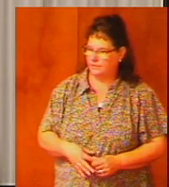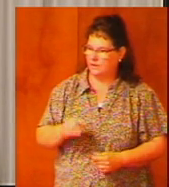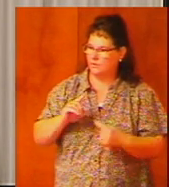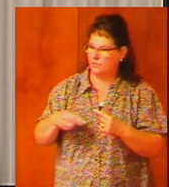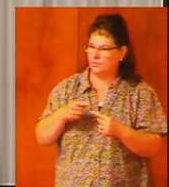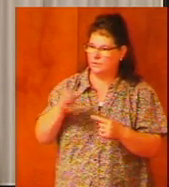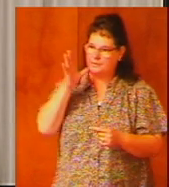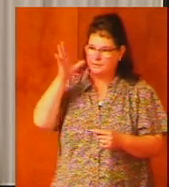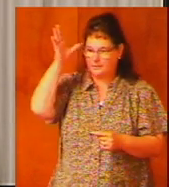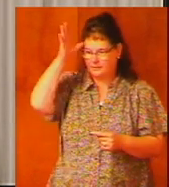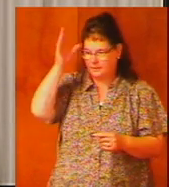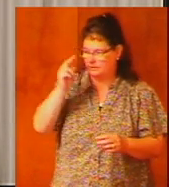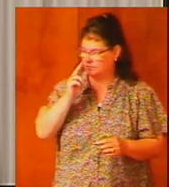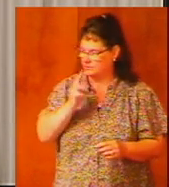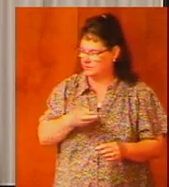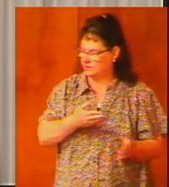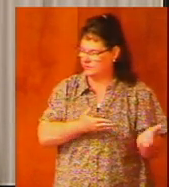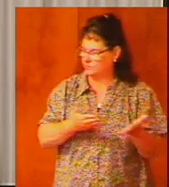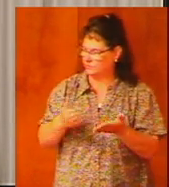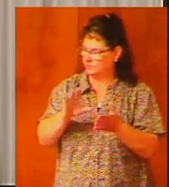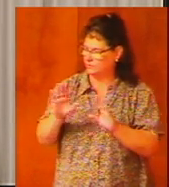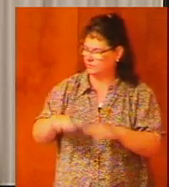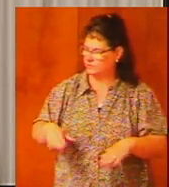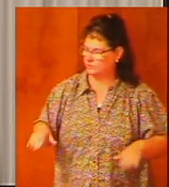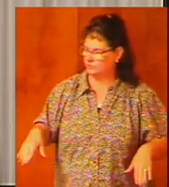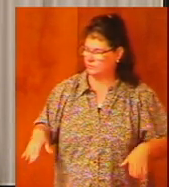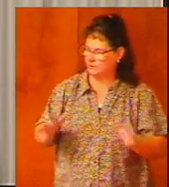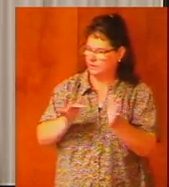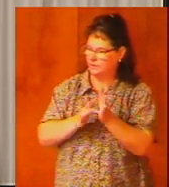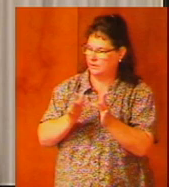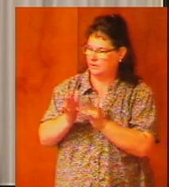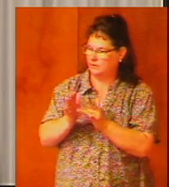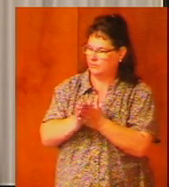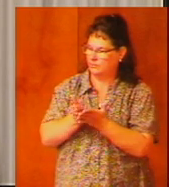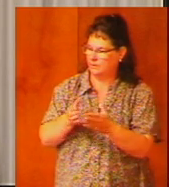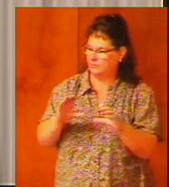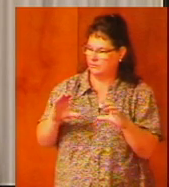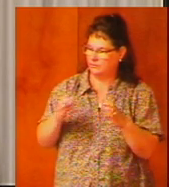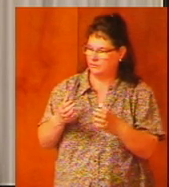when parents neglect to bring their children to Bible classes